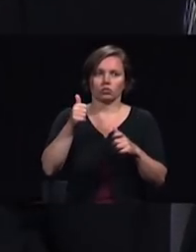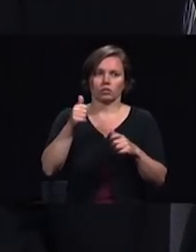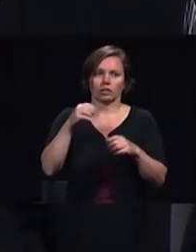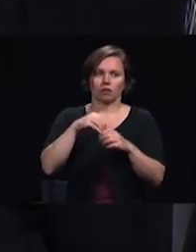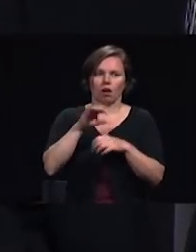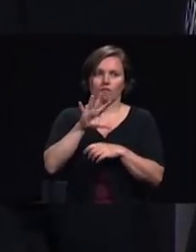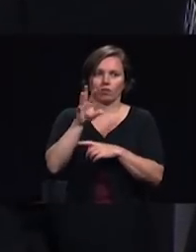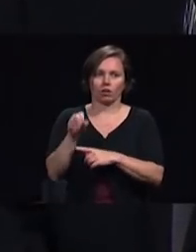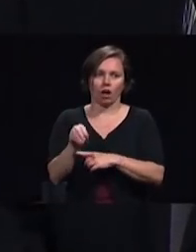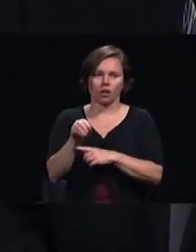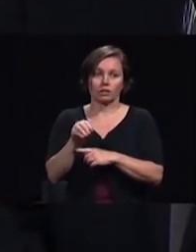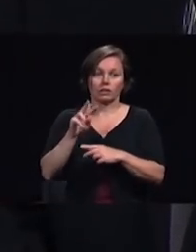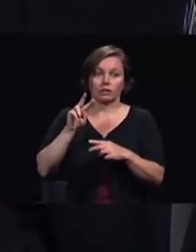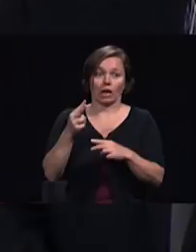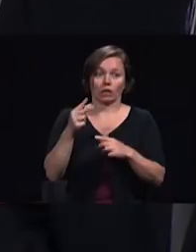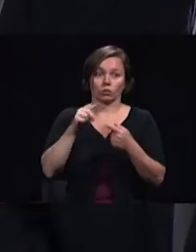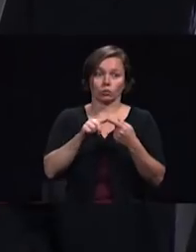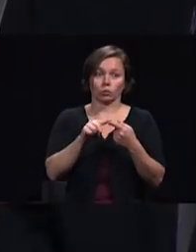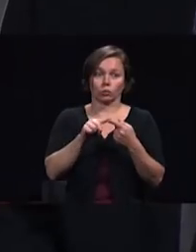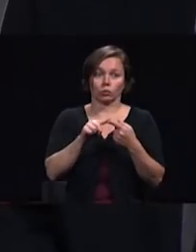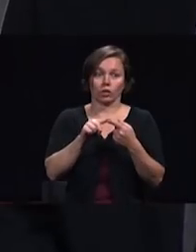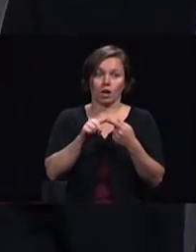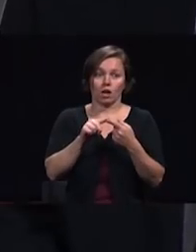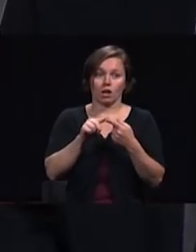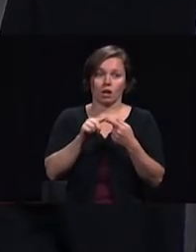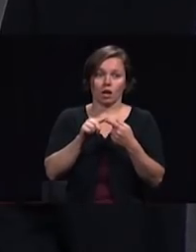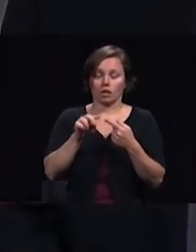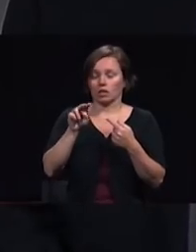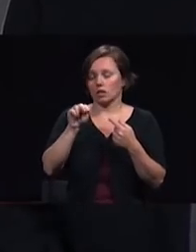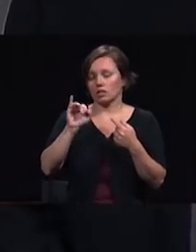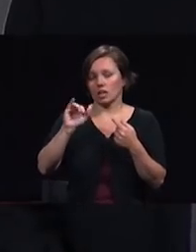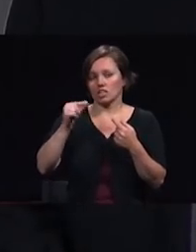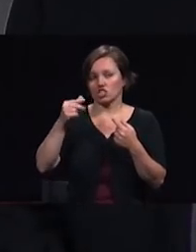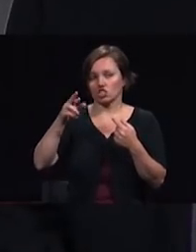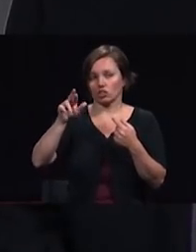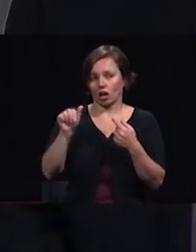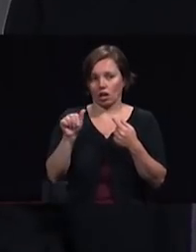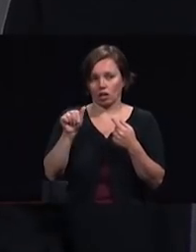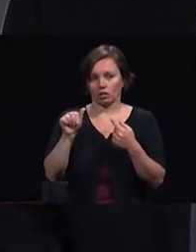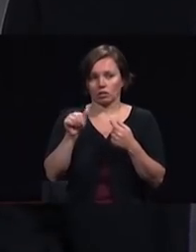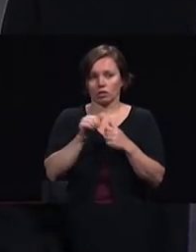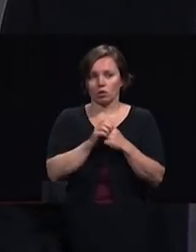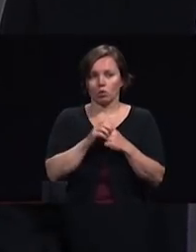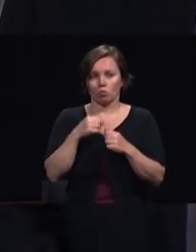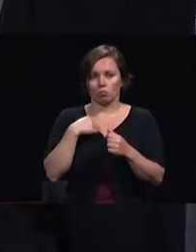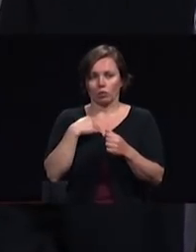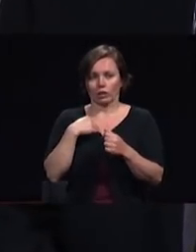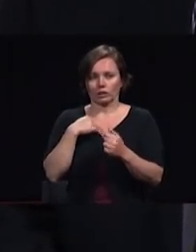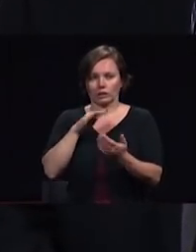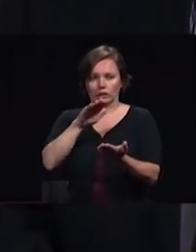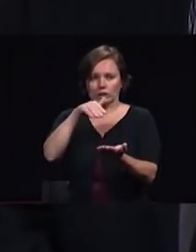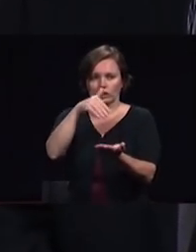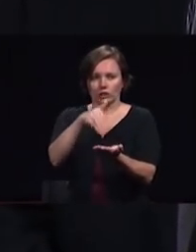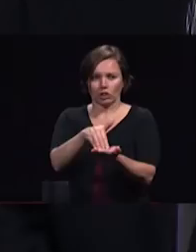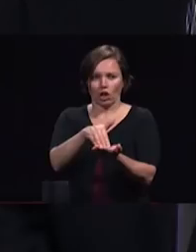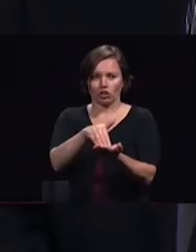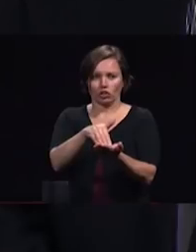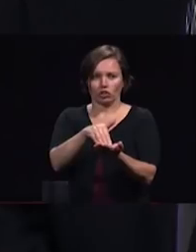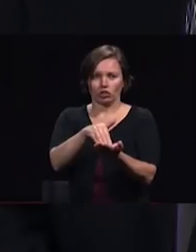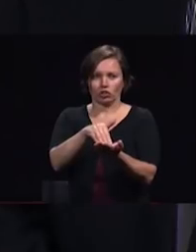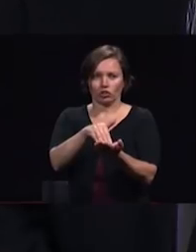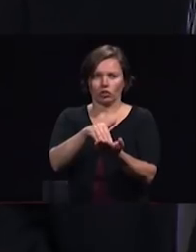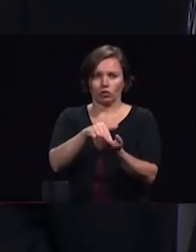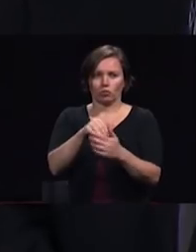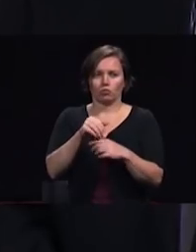Lagos Nigeria and in the center of that city is what we call Ramsey Square right next to Ramsey Square